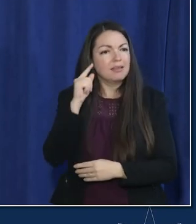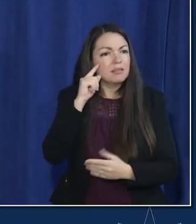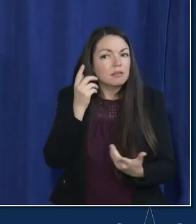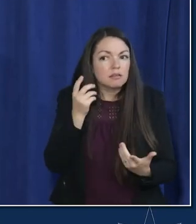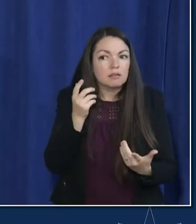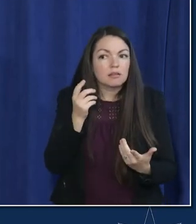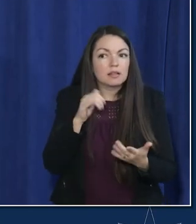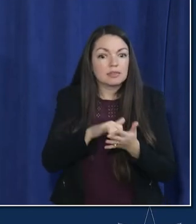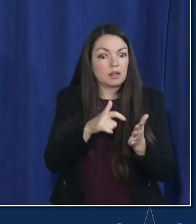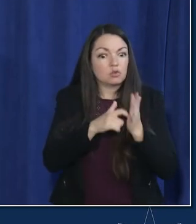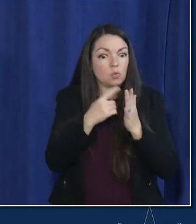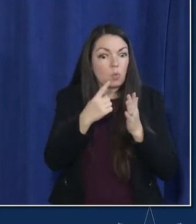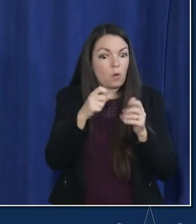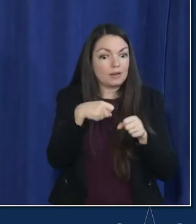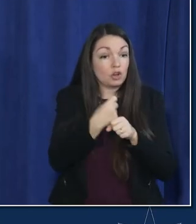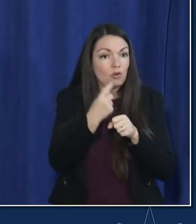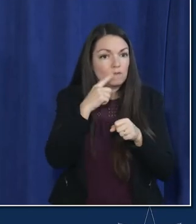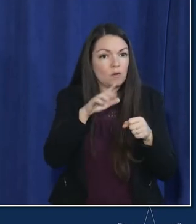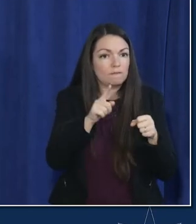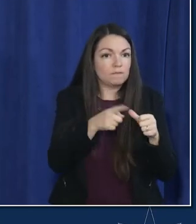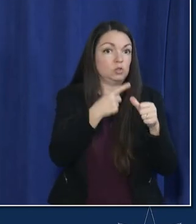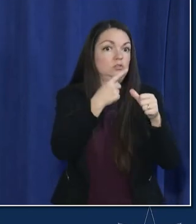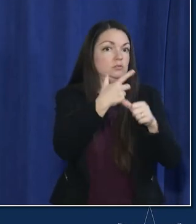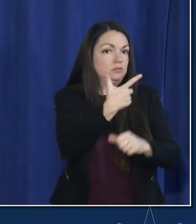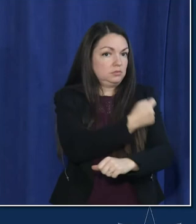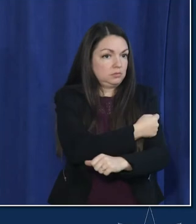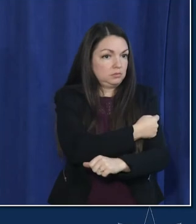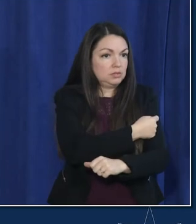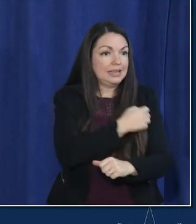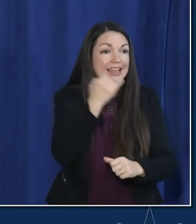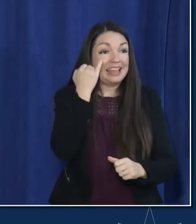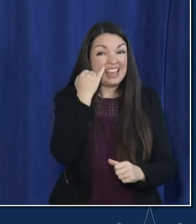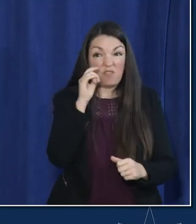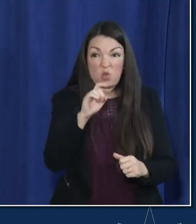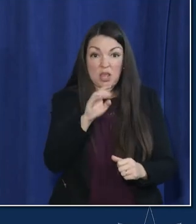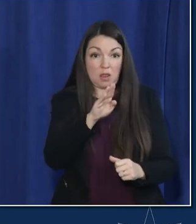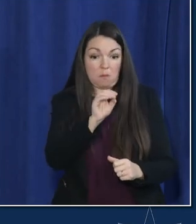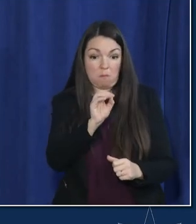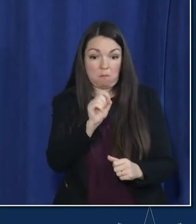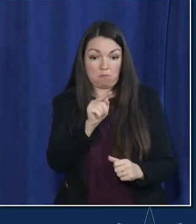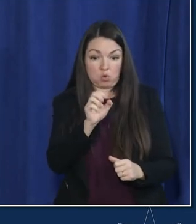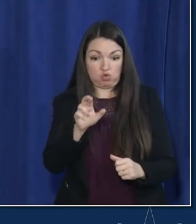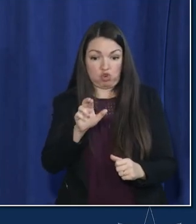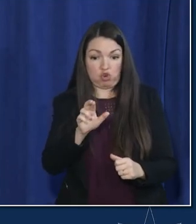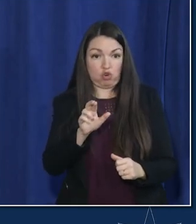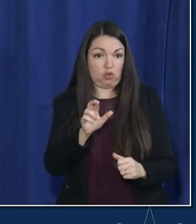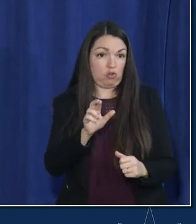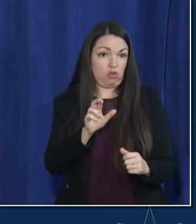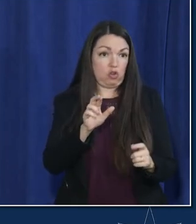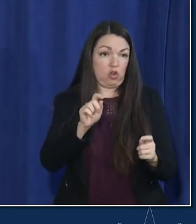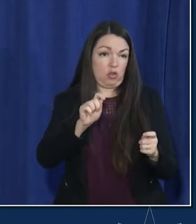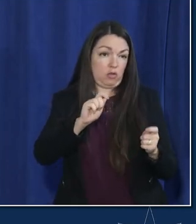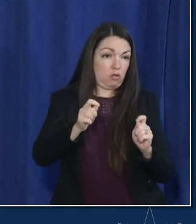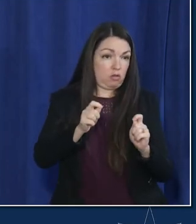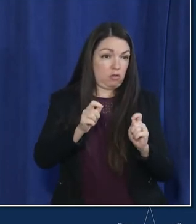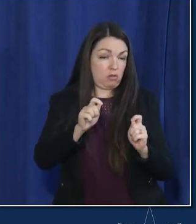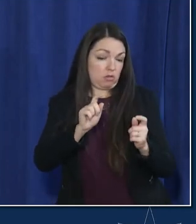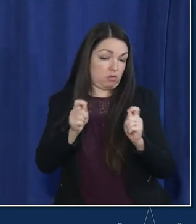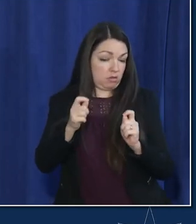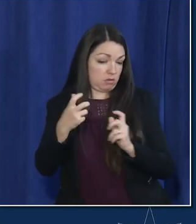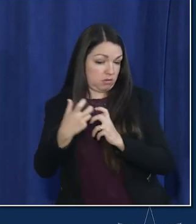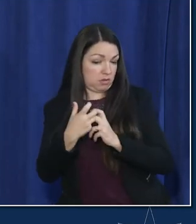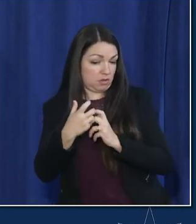year to get to that first vaccine to have if we need a booster to have that within three you know within three months is a very big deal